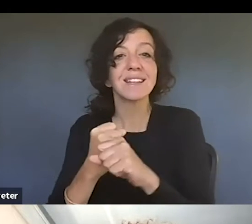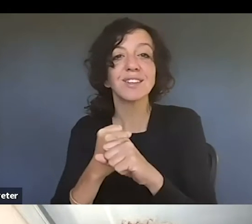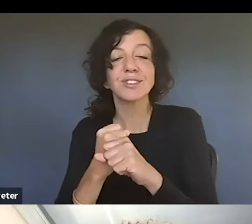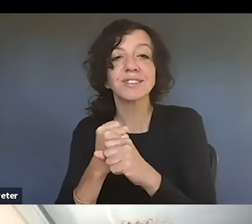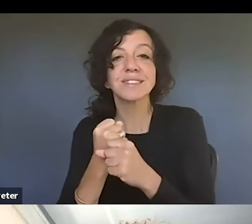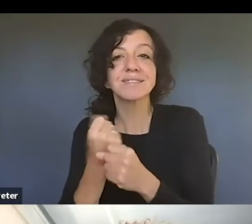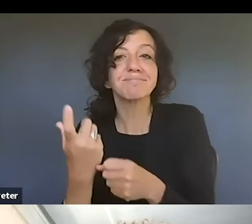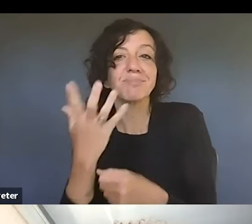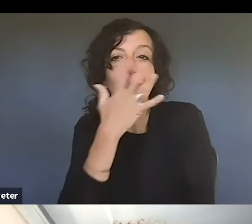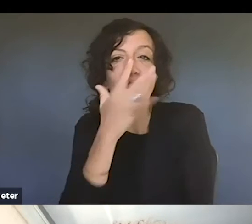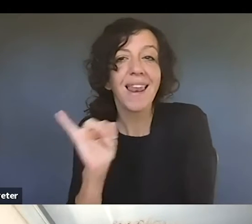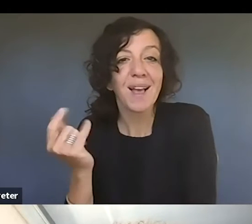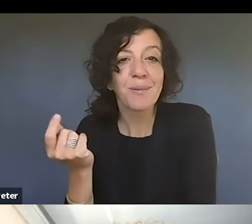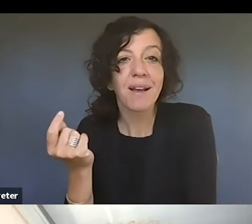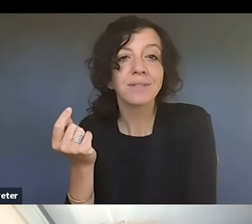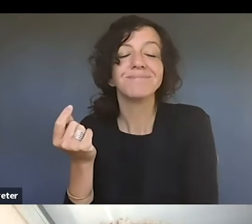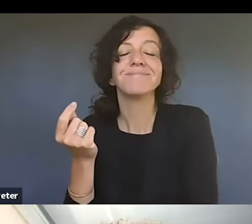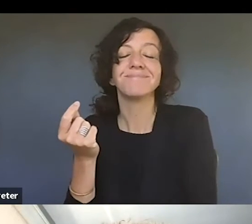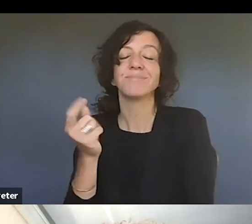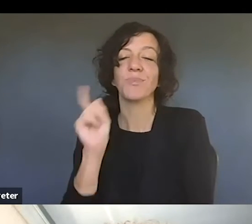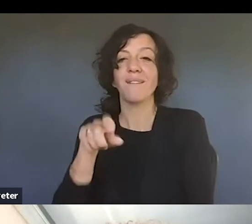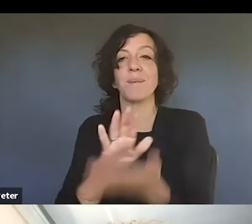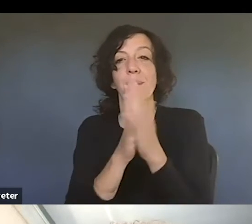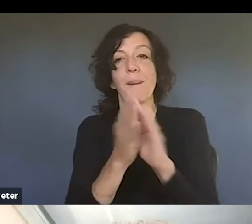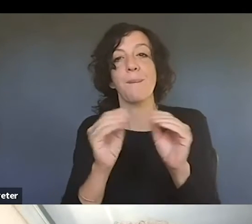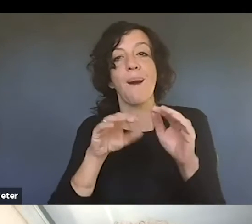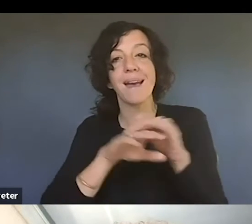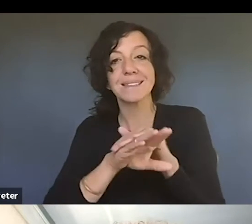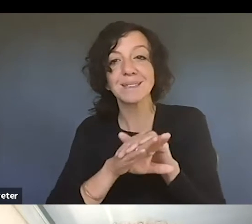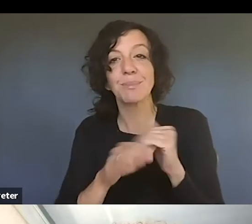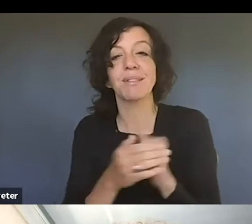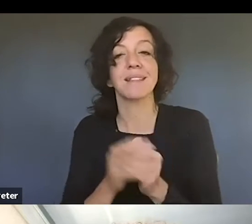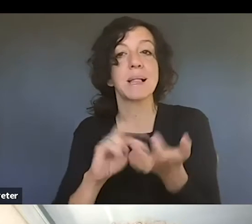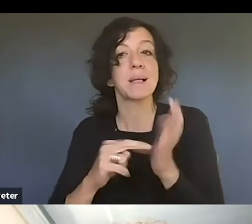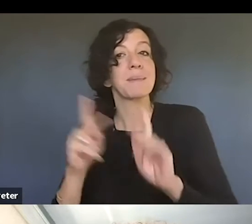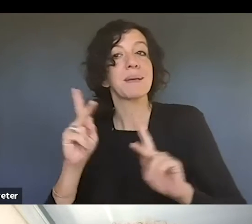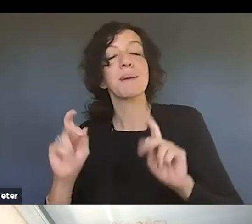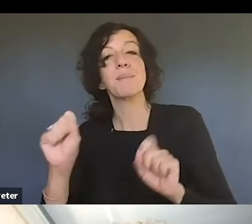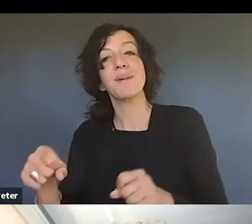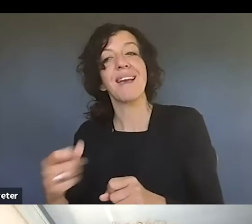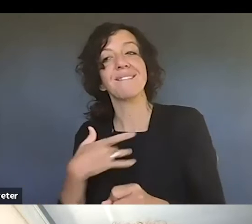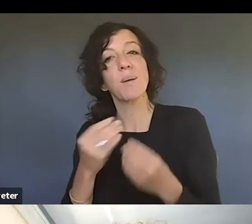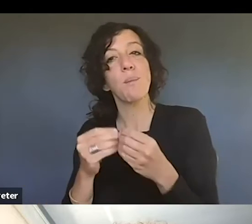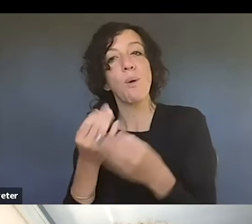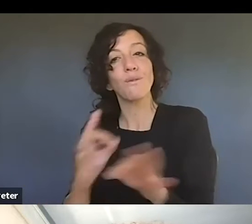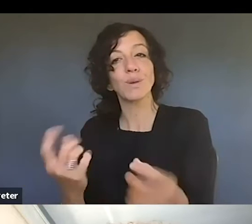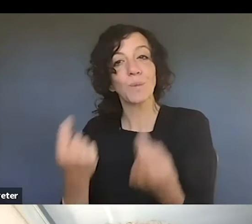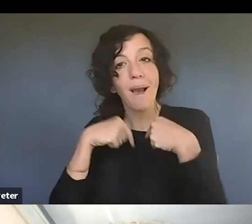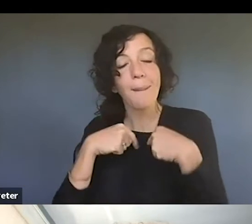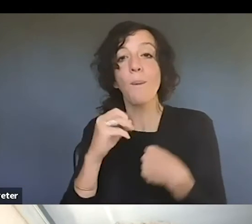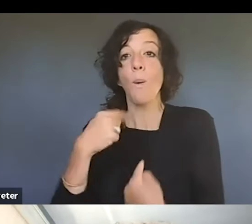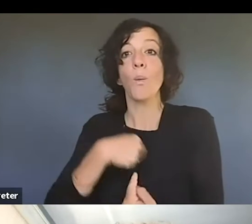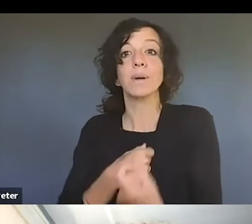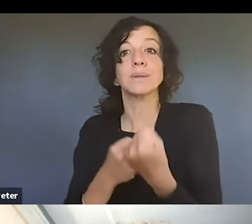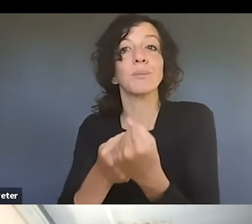involves being more accessible and having ways that people can come to us, or we can go to people and provide these types